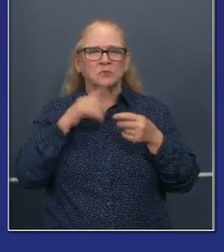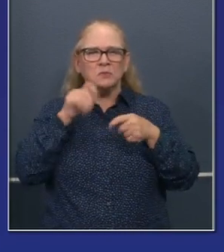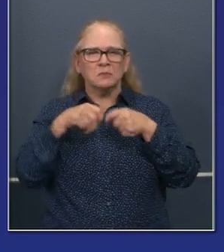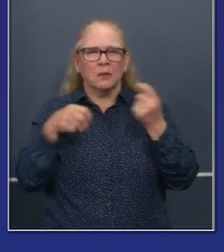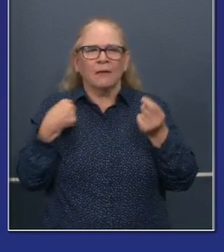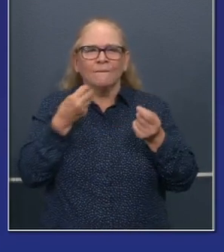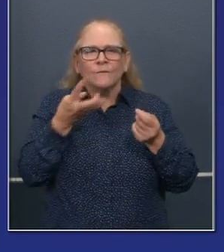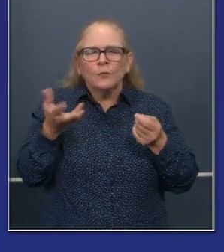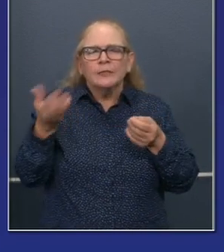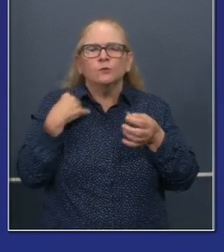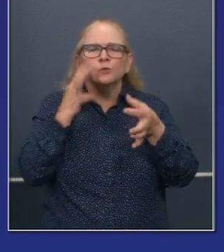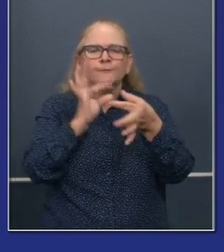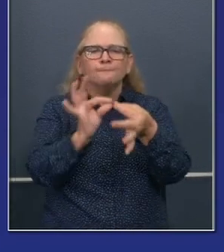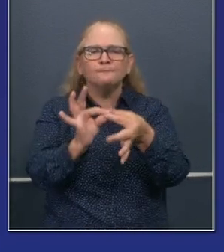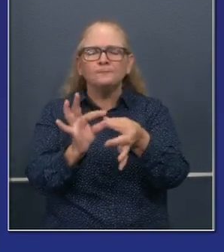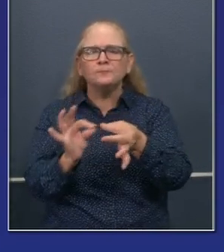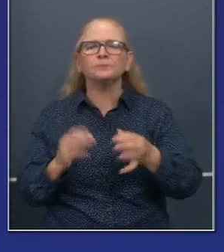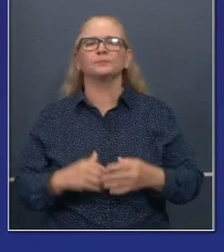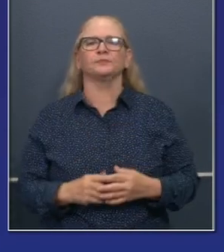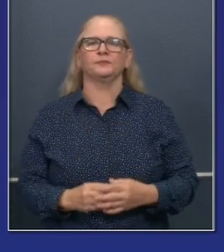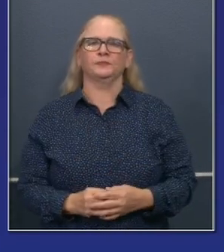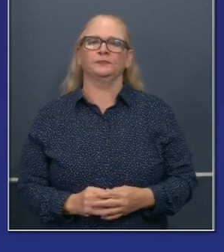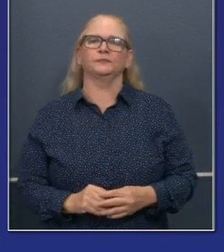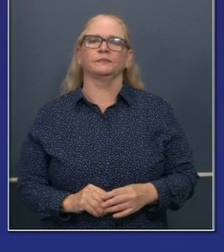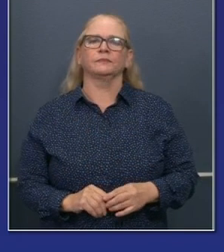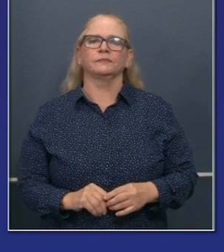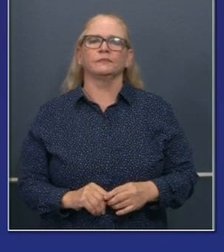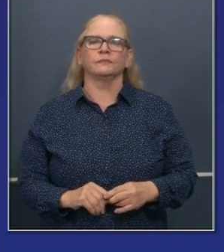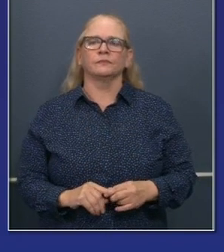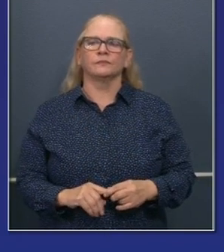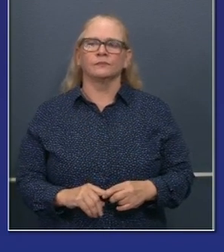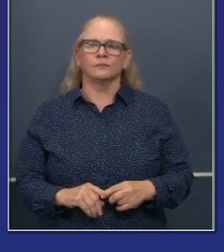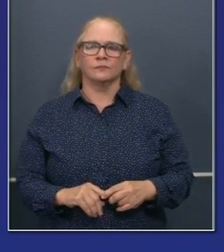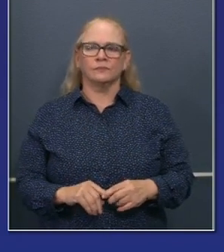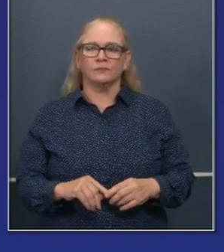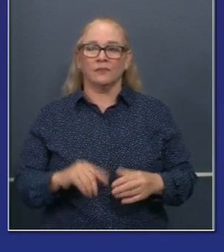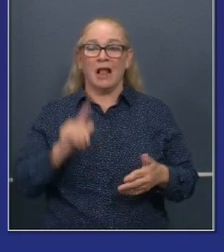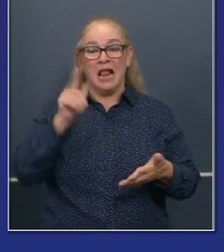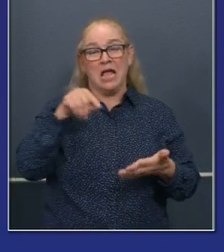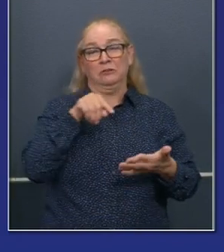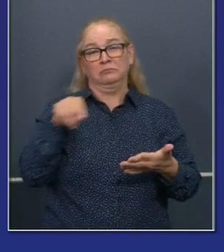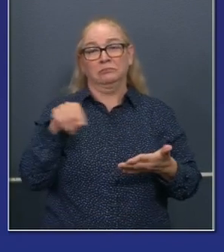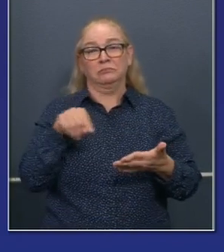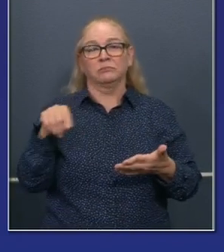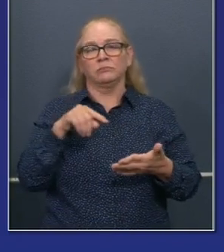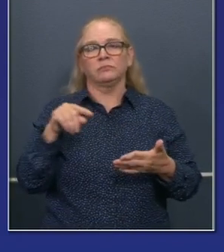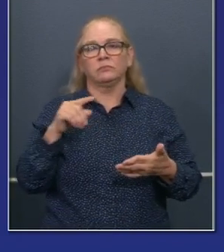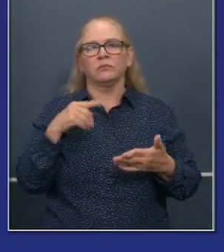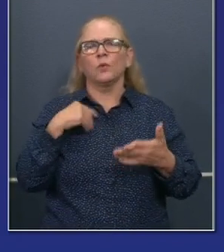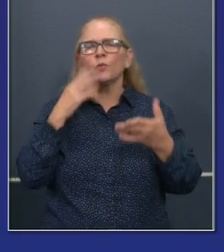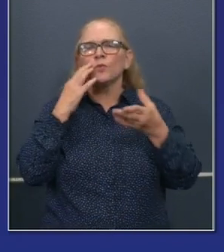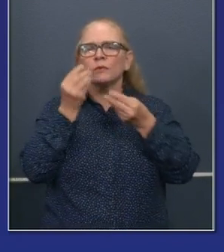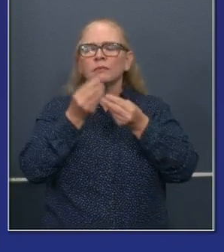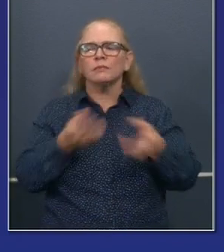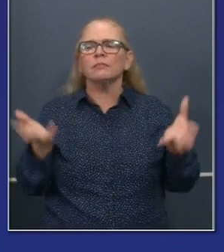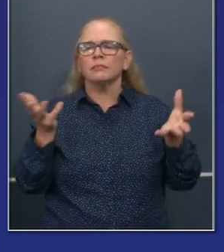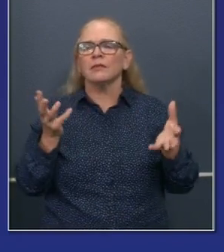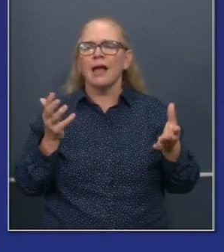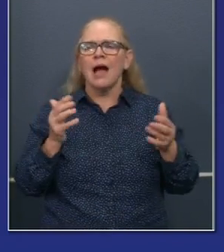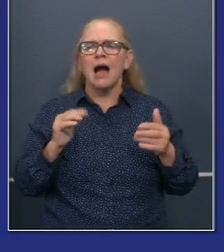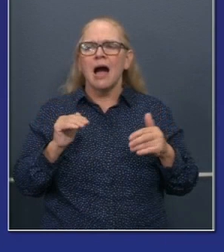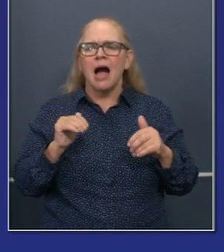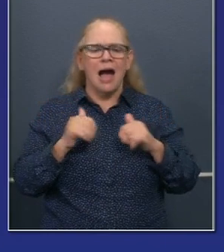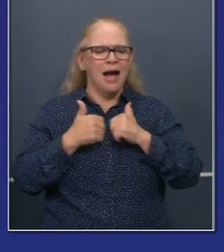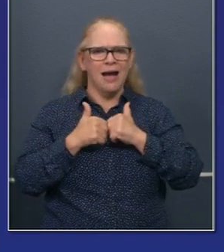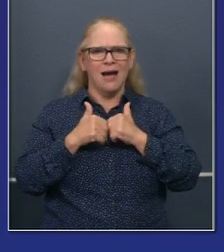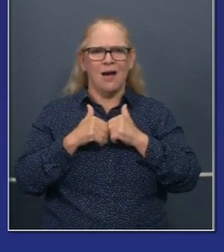any questions, uh, is later this week, we'll be putting out more detailed plan on closing the digital divide. It's